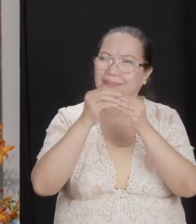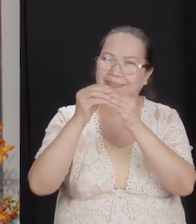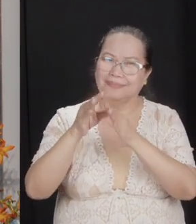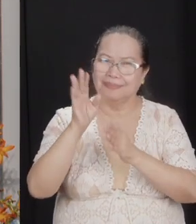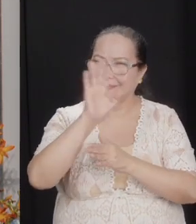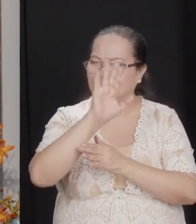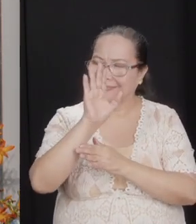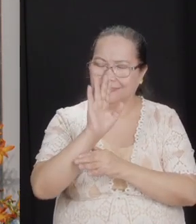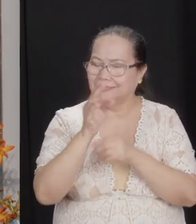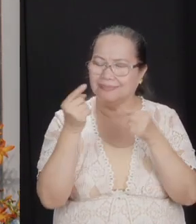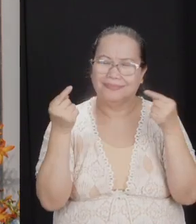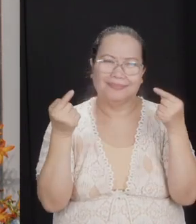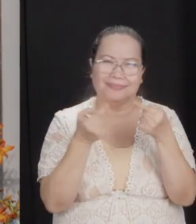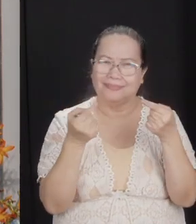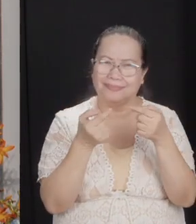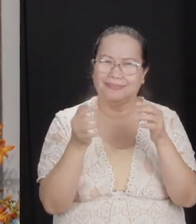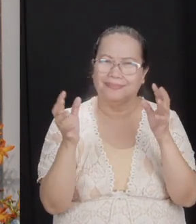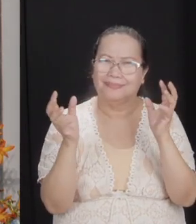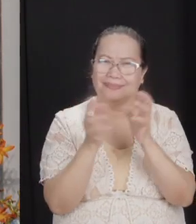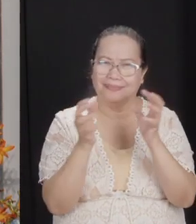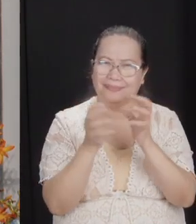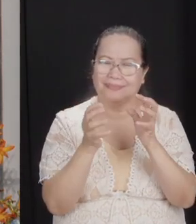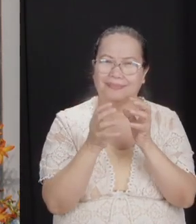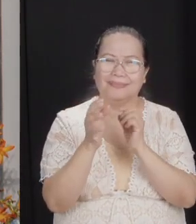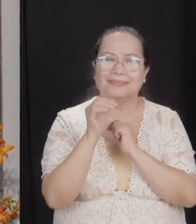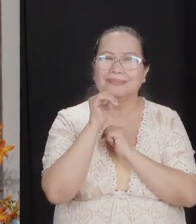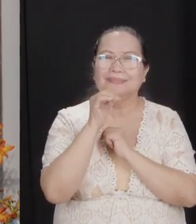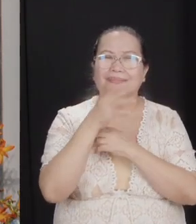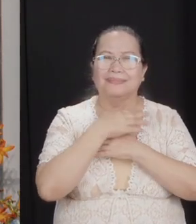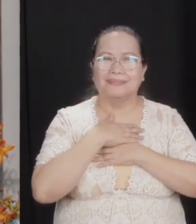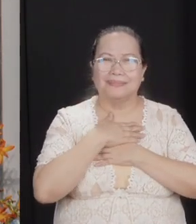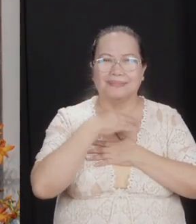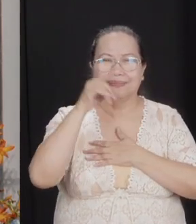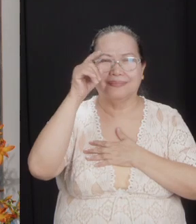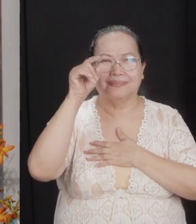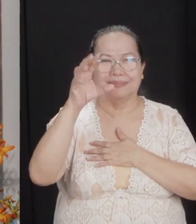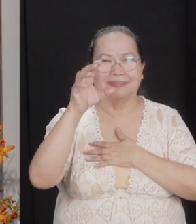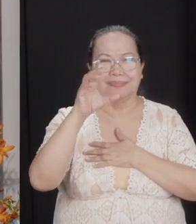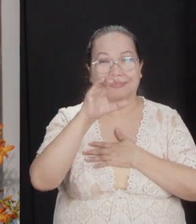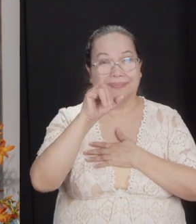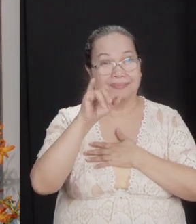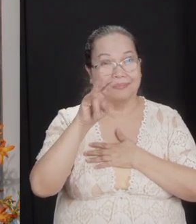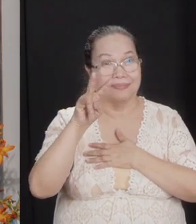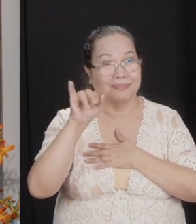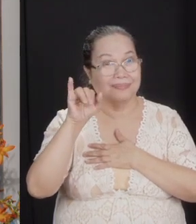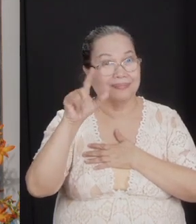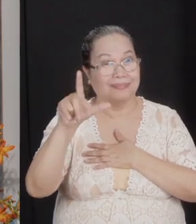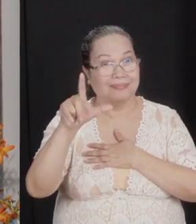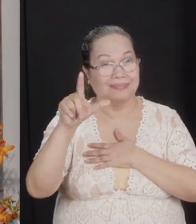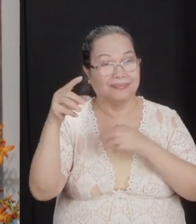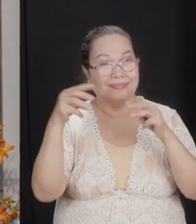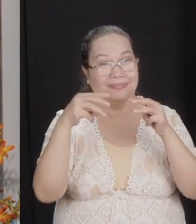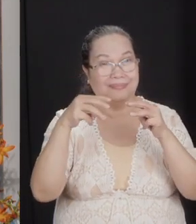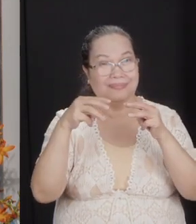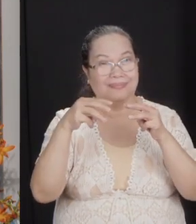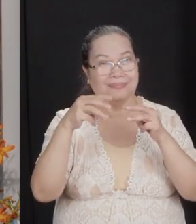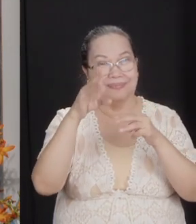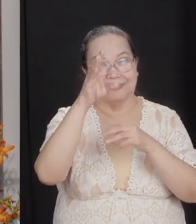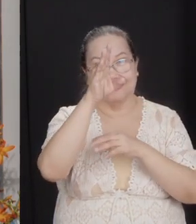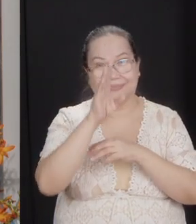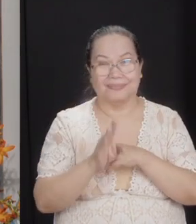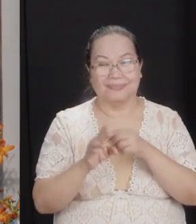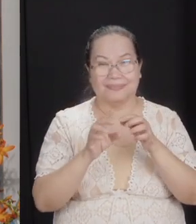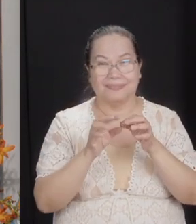never fight. It doesn't please God. Civil war inside the church is called division. It will destroy us